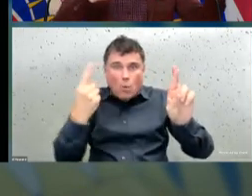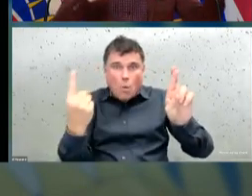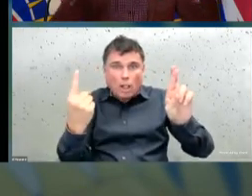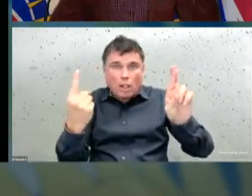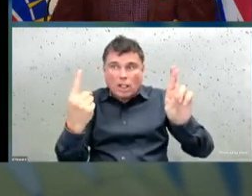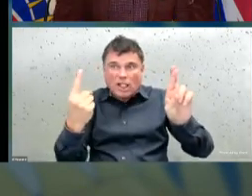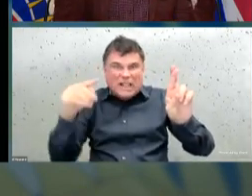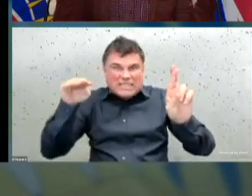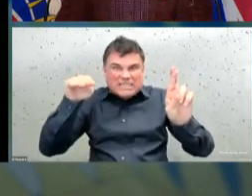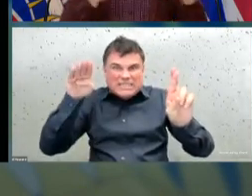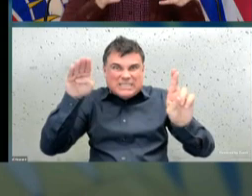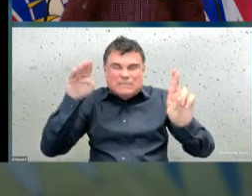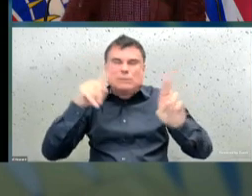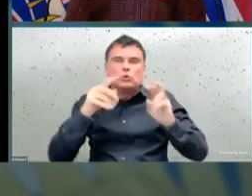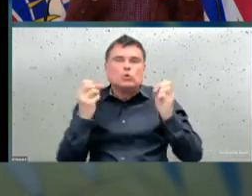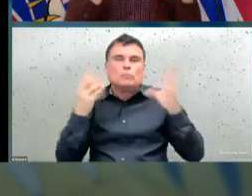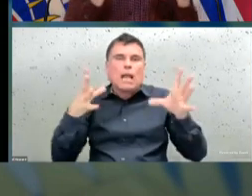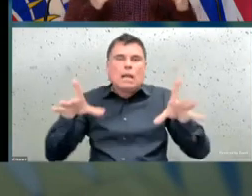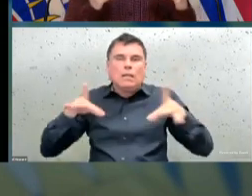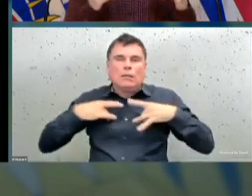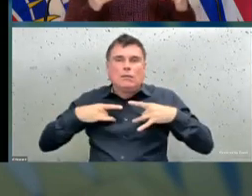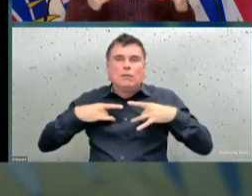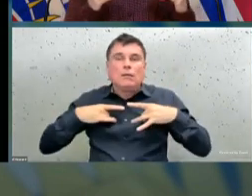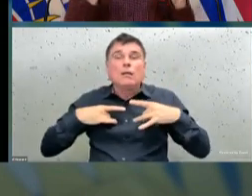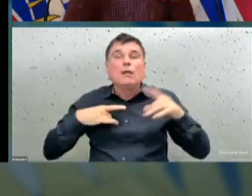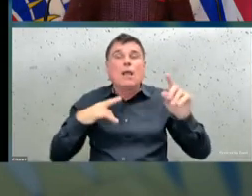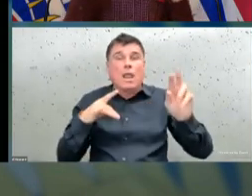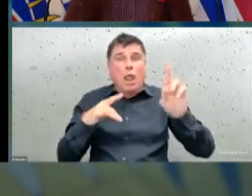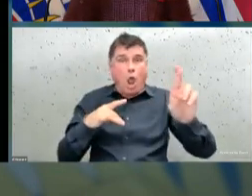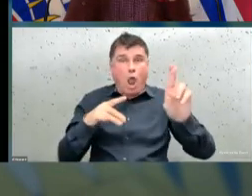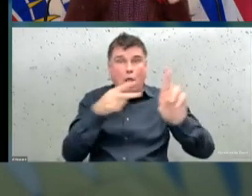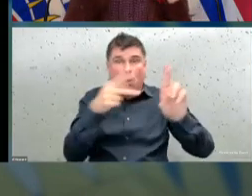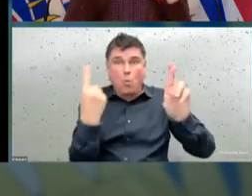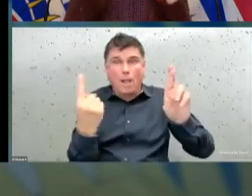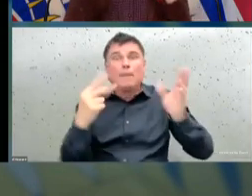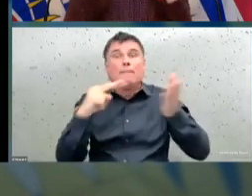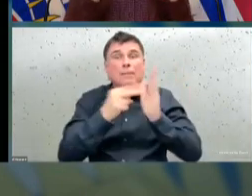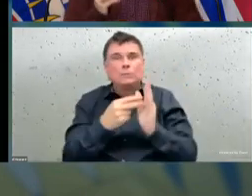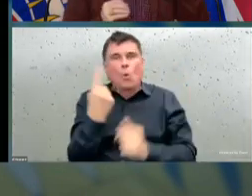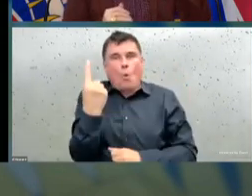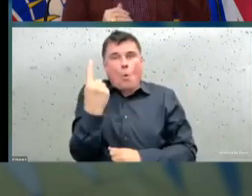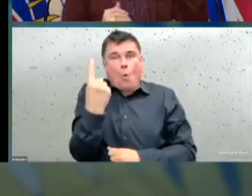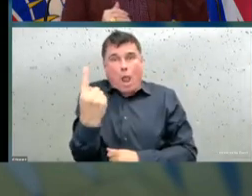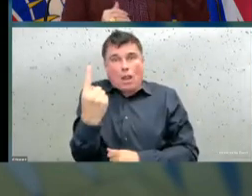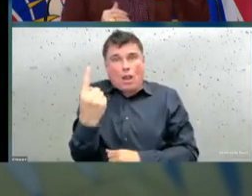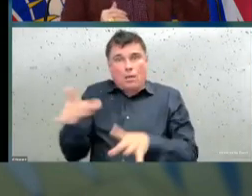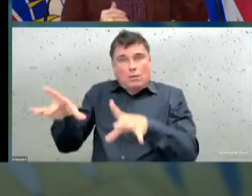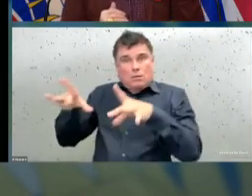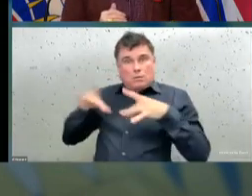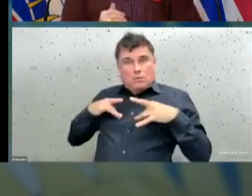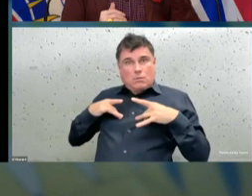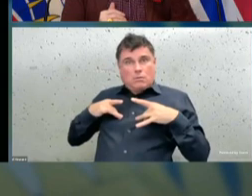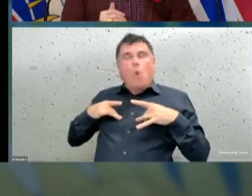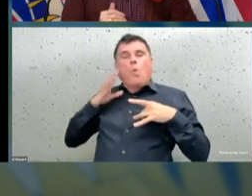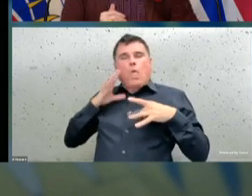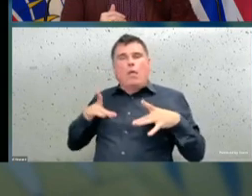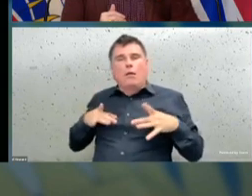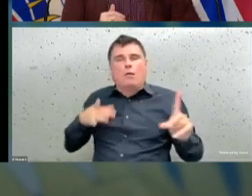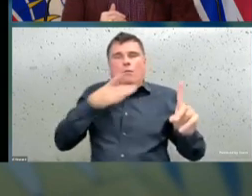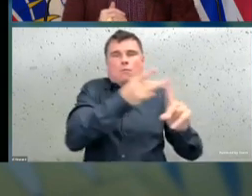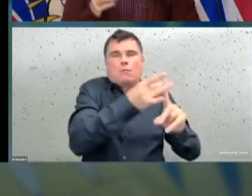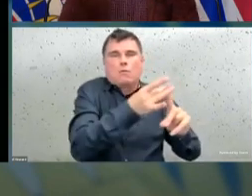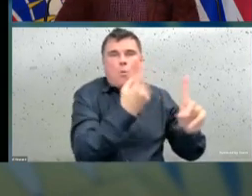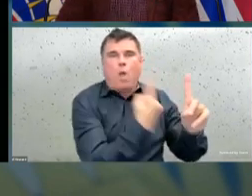person on average. Now we're seeing that below one. That's good news, but it's just below one,